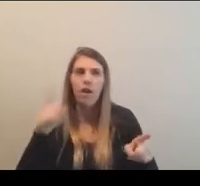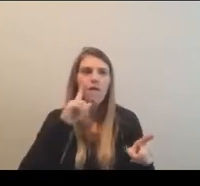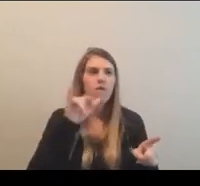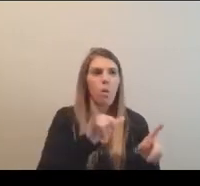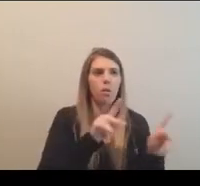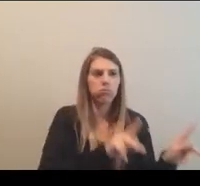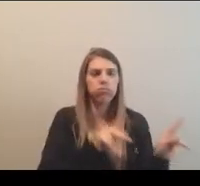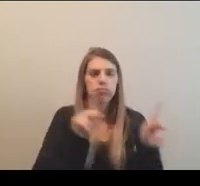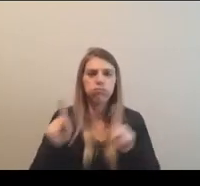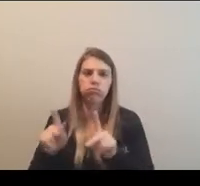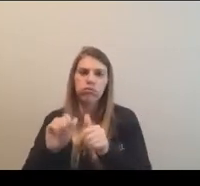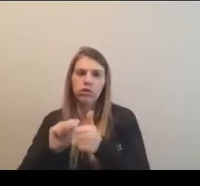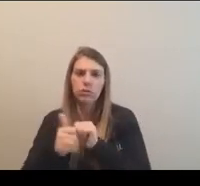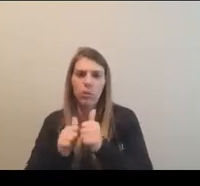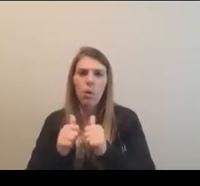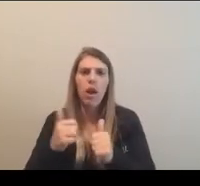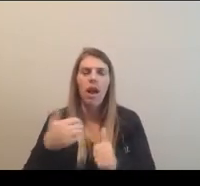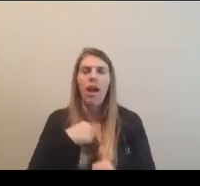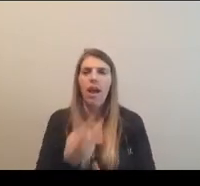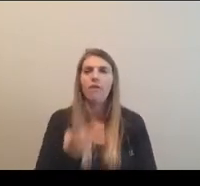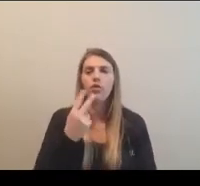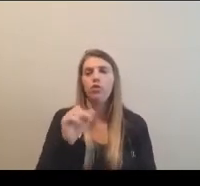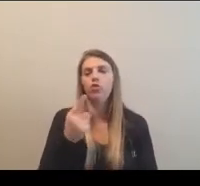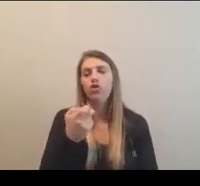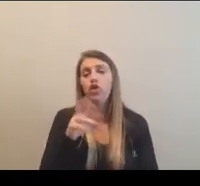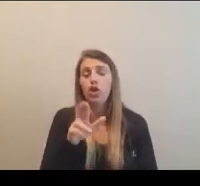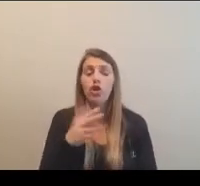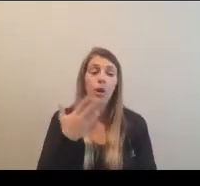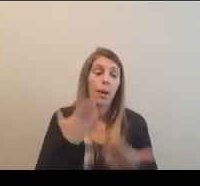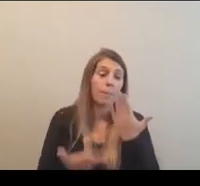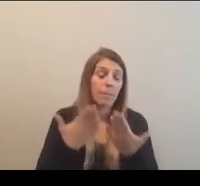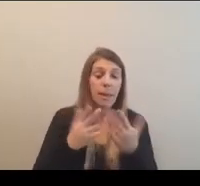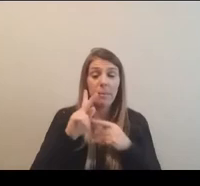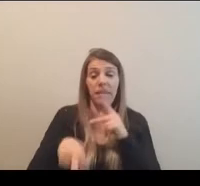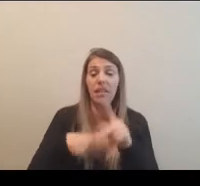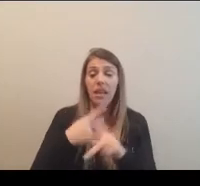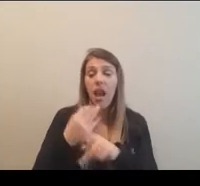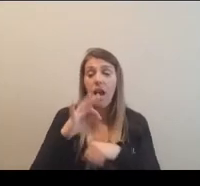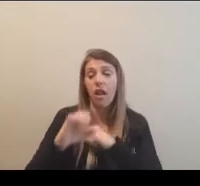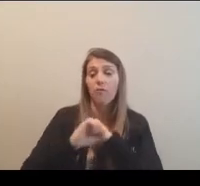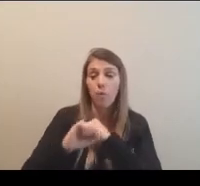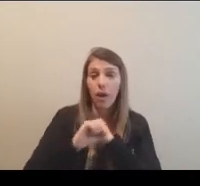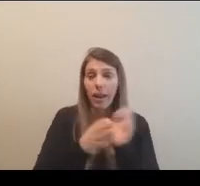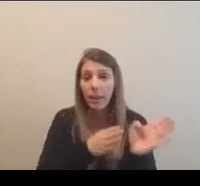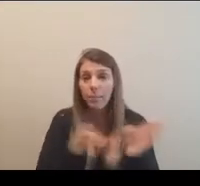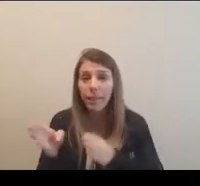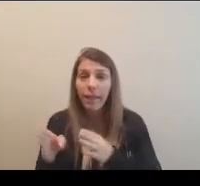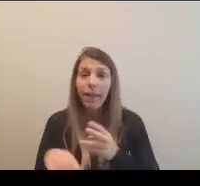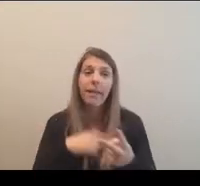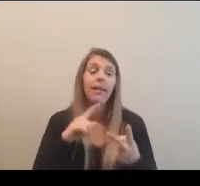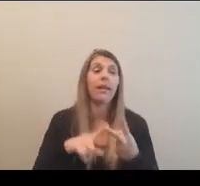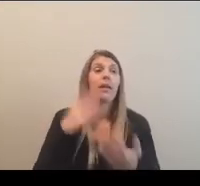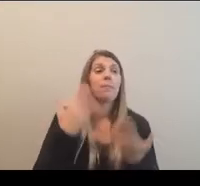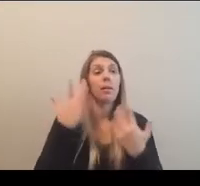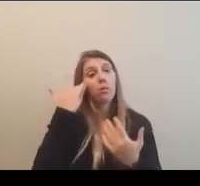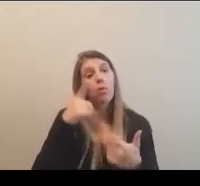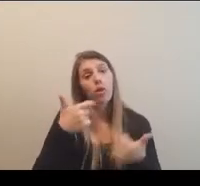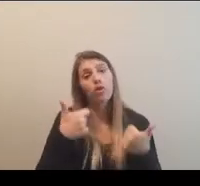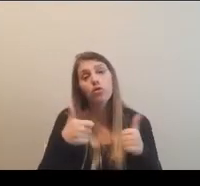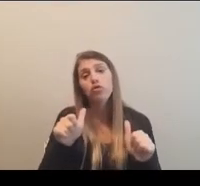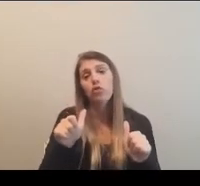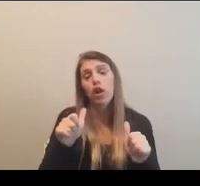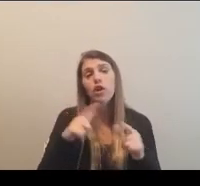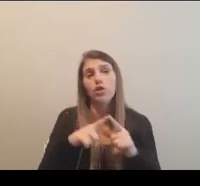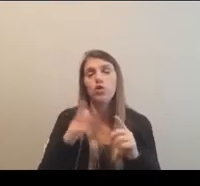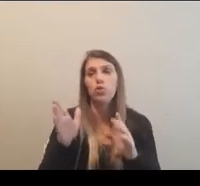uh, sport of which there's two genders. And it may be in a, uh, the type of a marketing plan. It may be because you're trying to attract